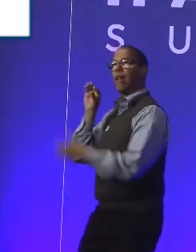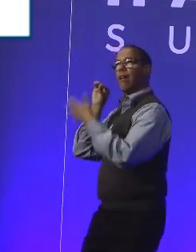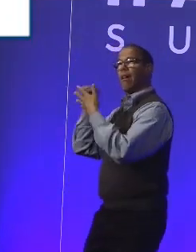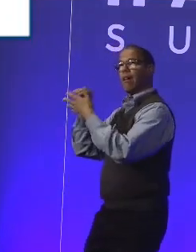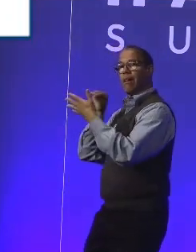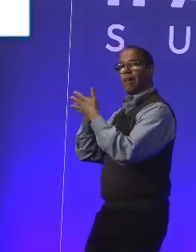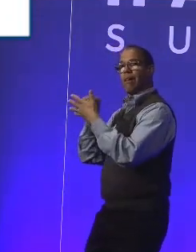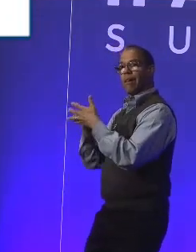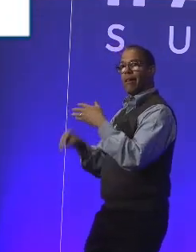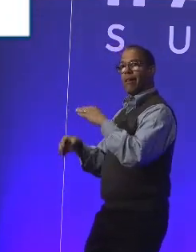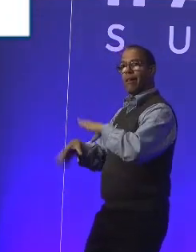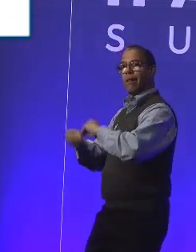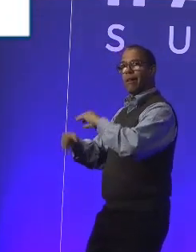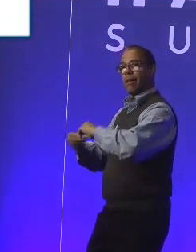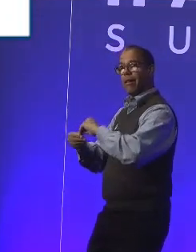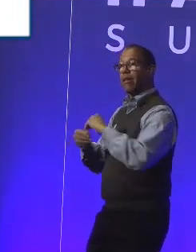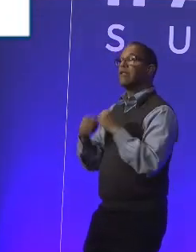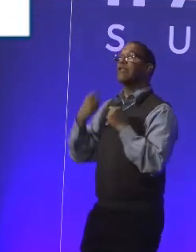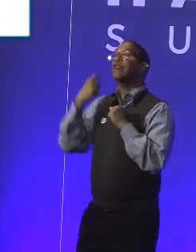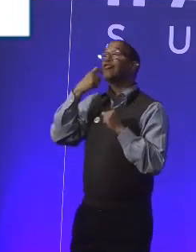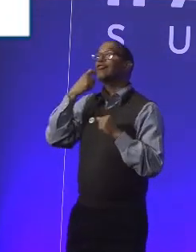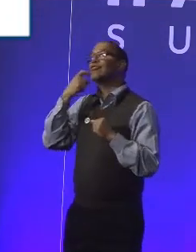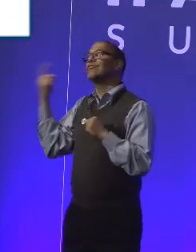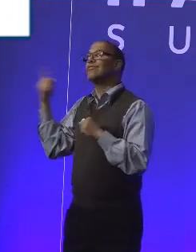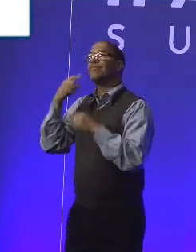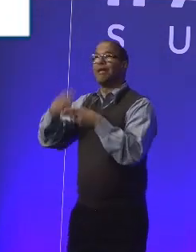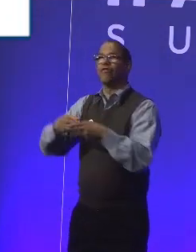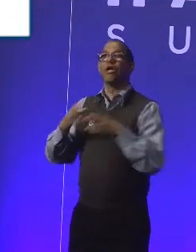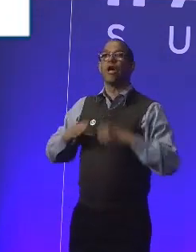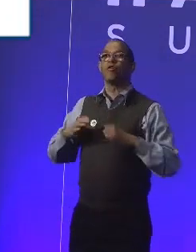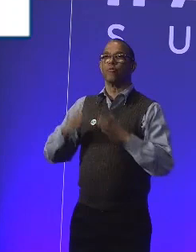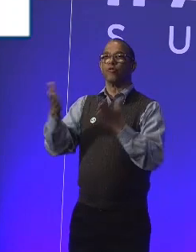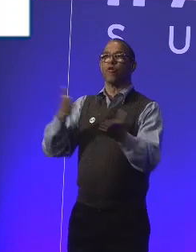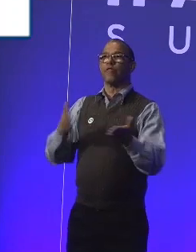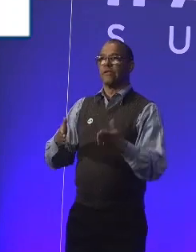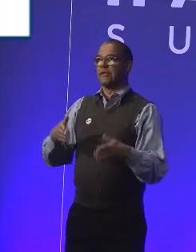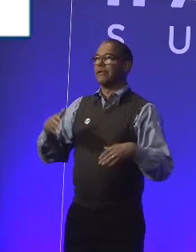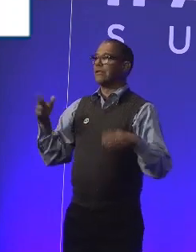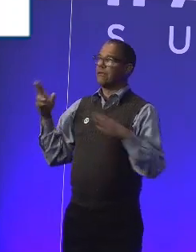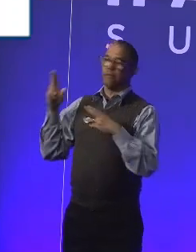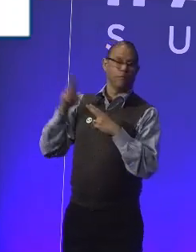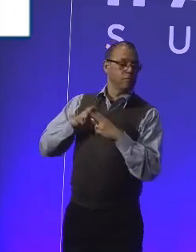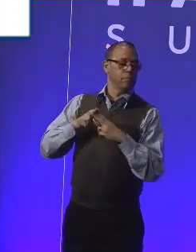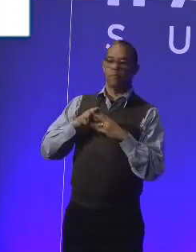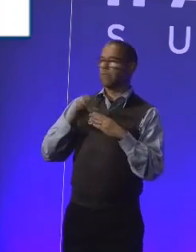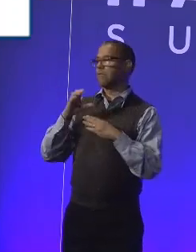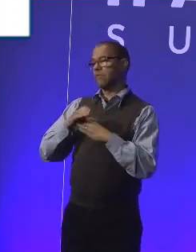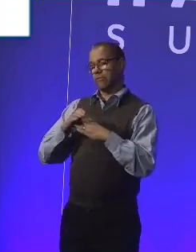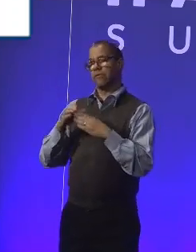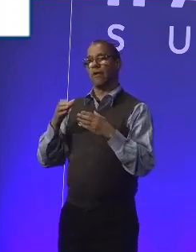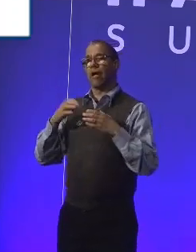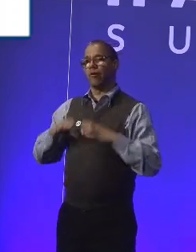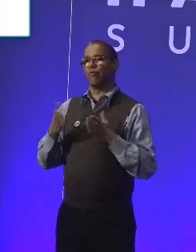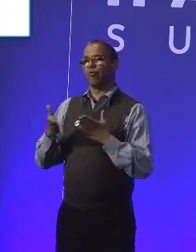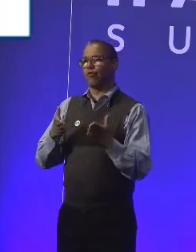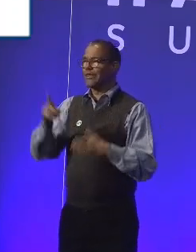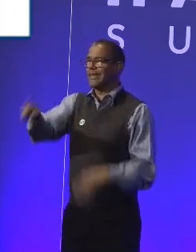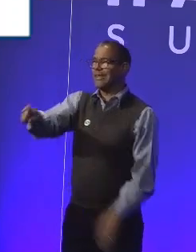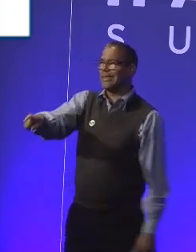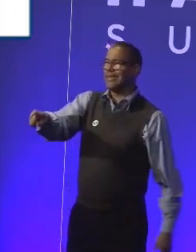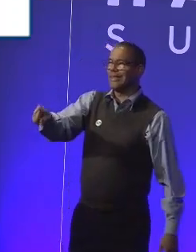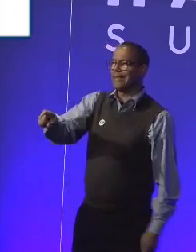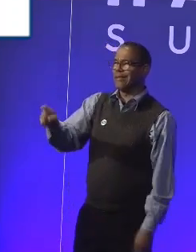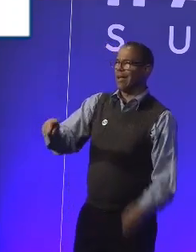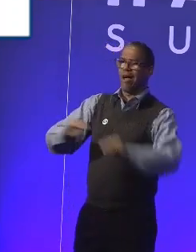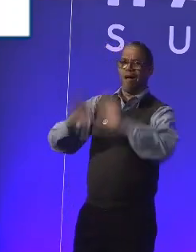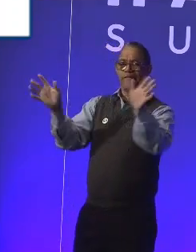project. Just quickly, something she said there, customer service, excellent customer service. I mean, this is a kind of a given, isn't it? All of us as